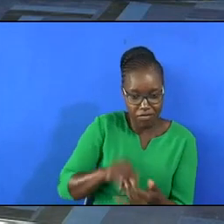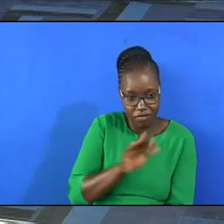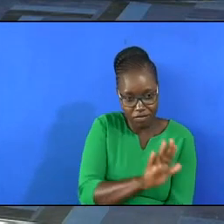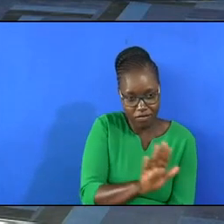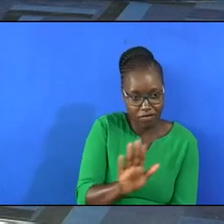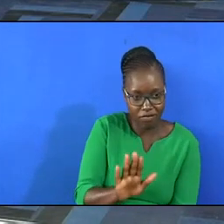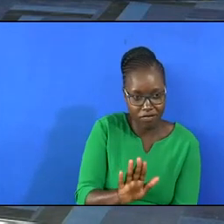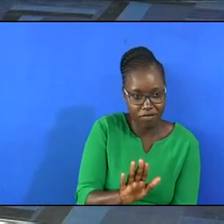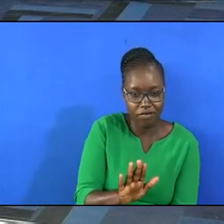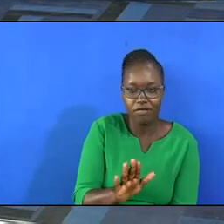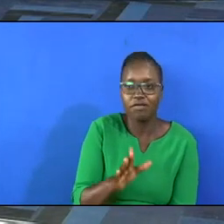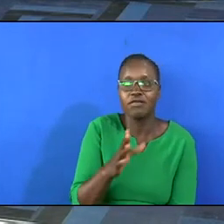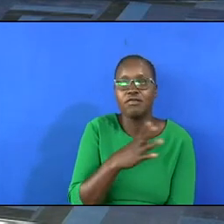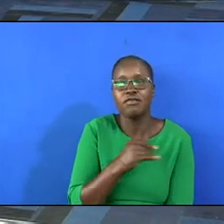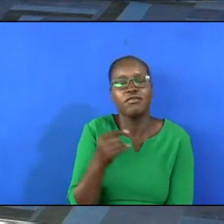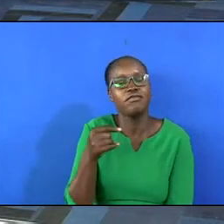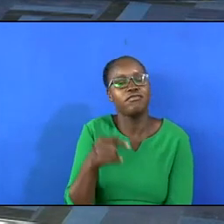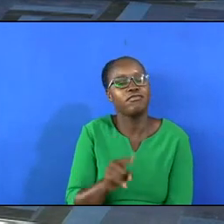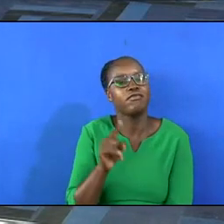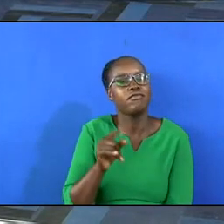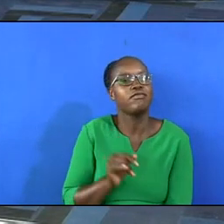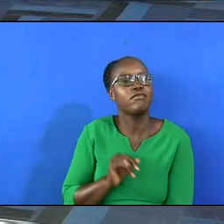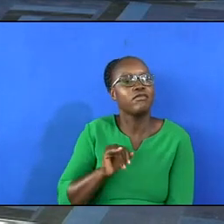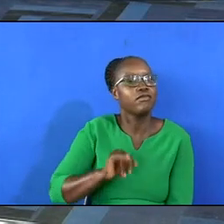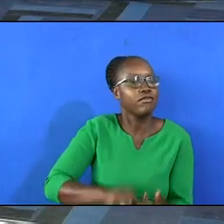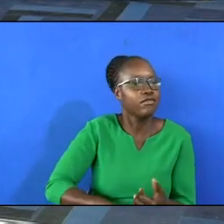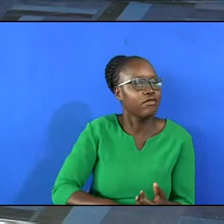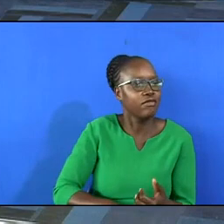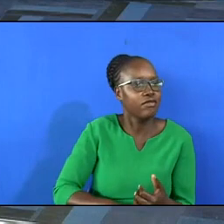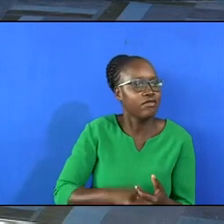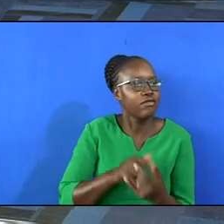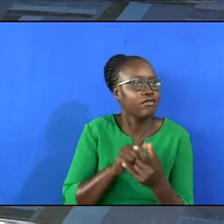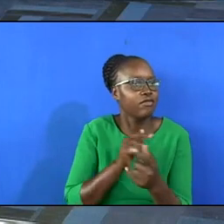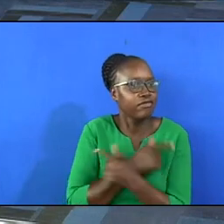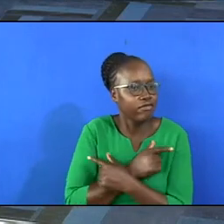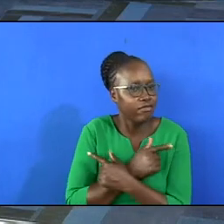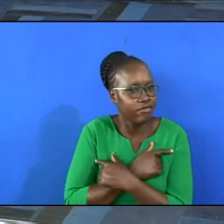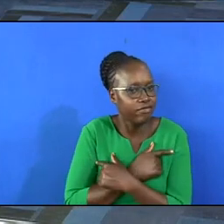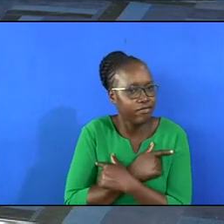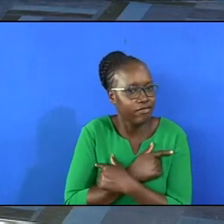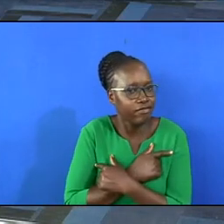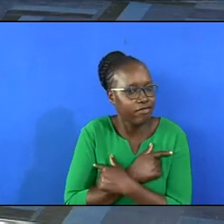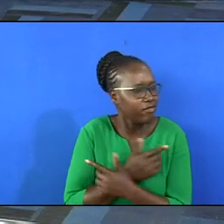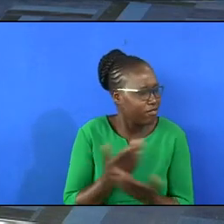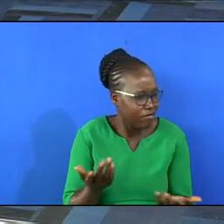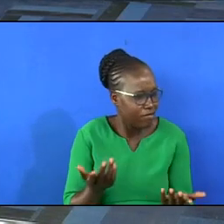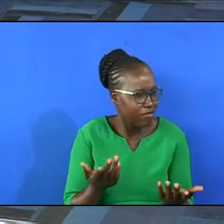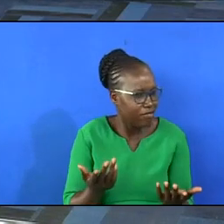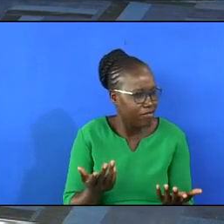and it comes the same thing wives love your husbands no